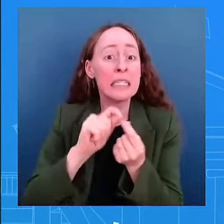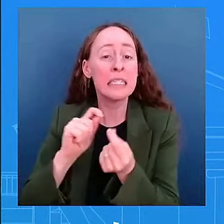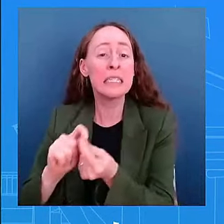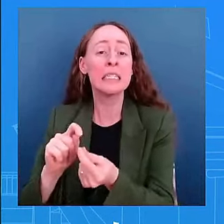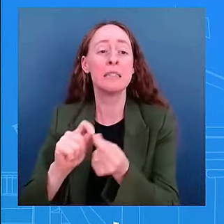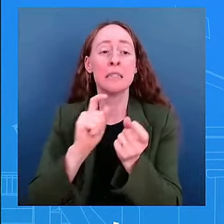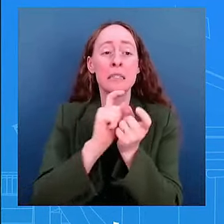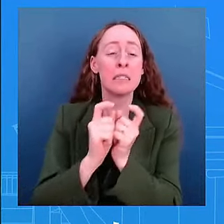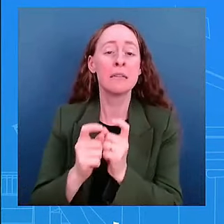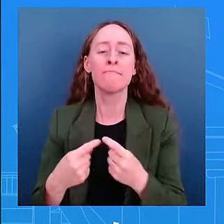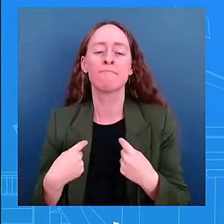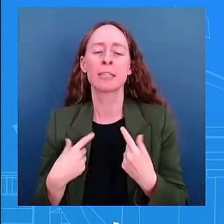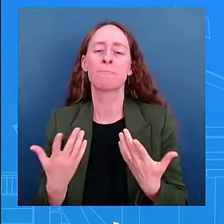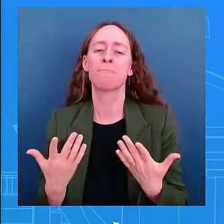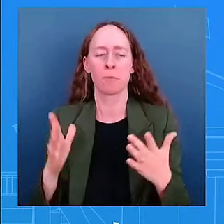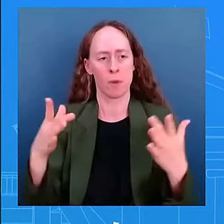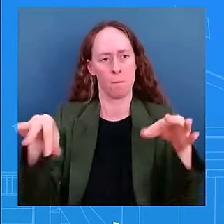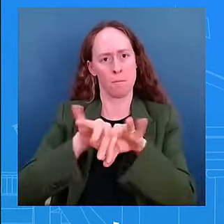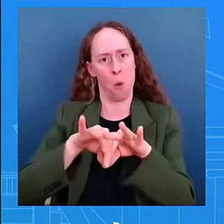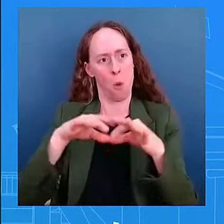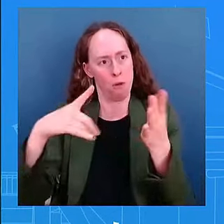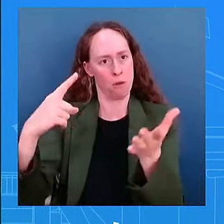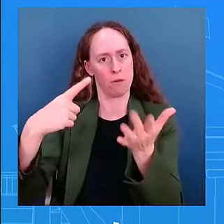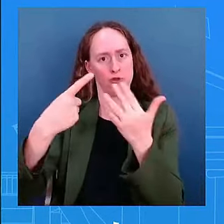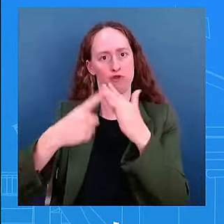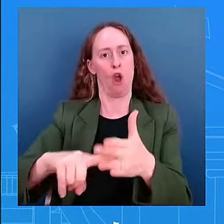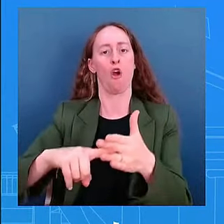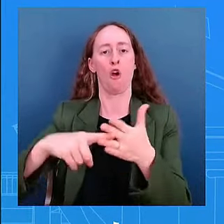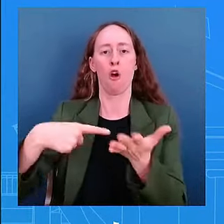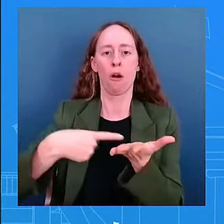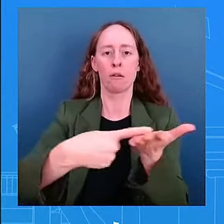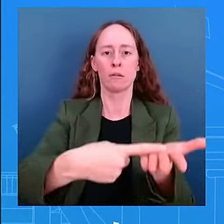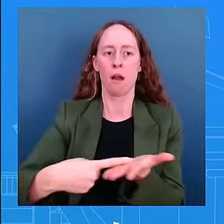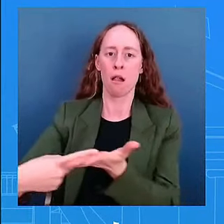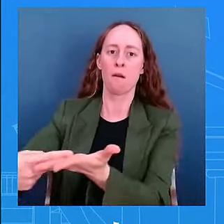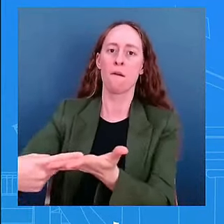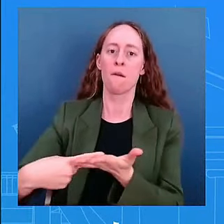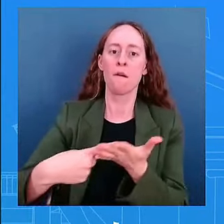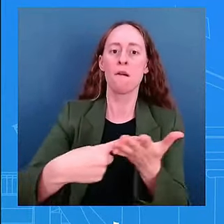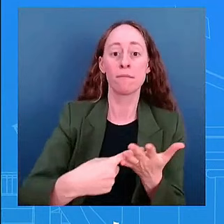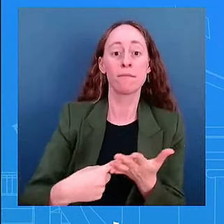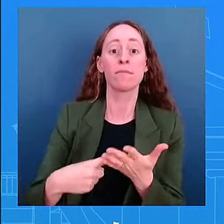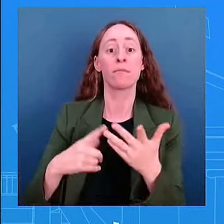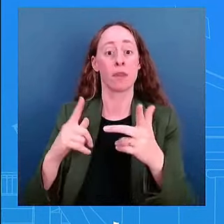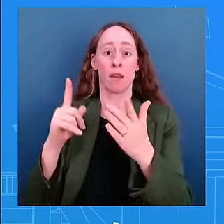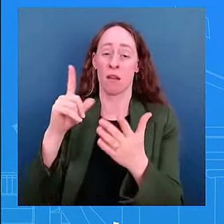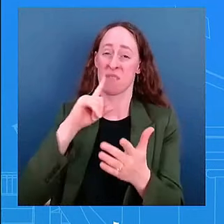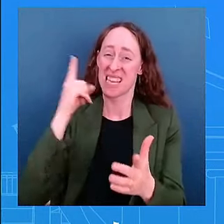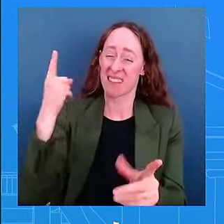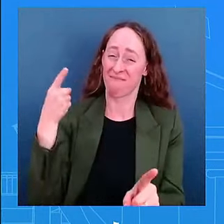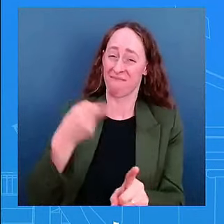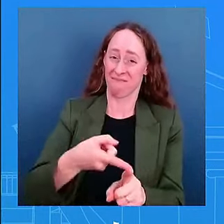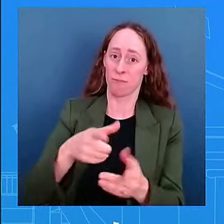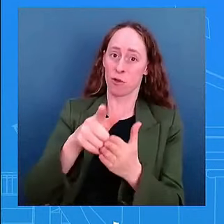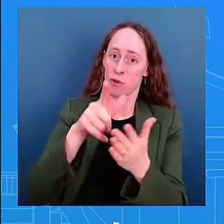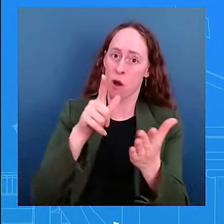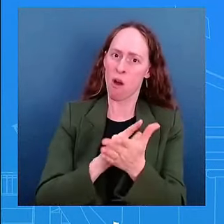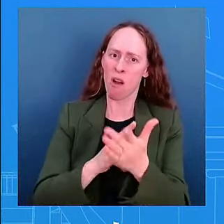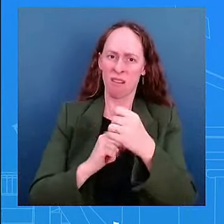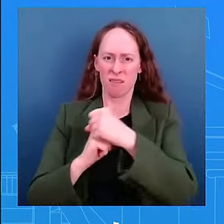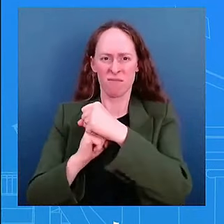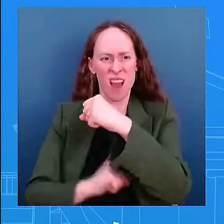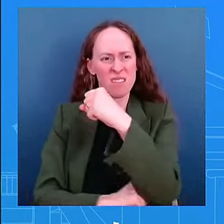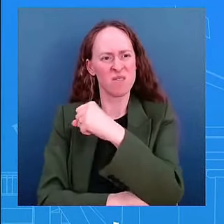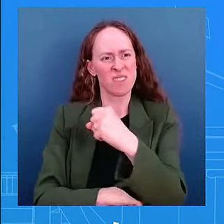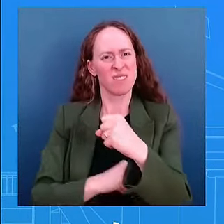but we're talking about the rule of law here we're talking about the rule of law which is the foundation of our democracy the president is going to say something